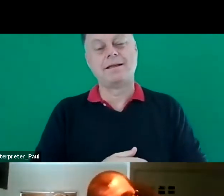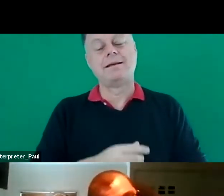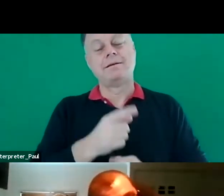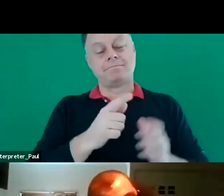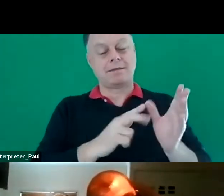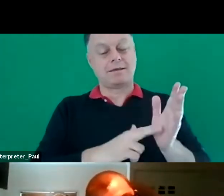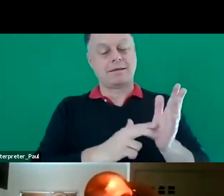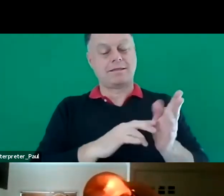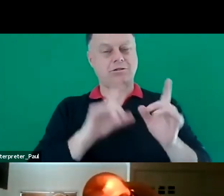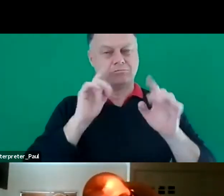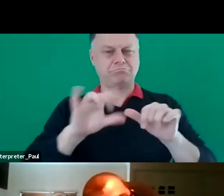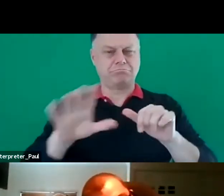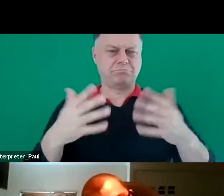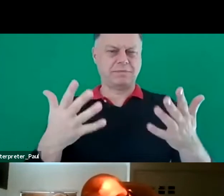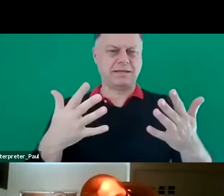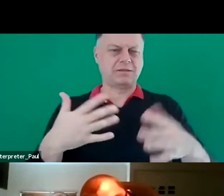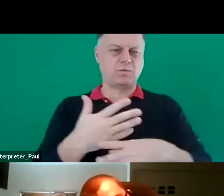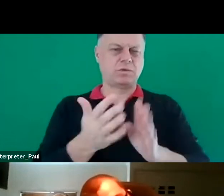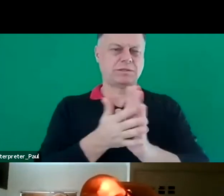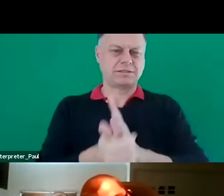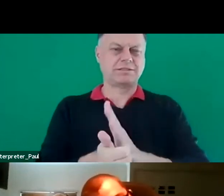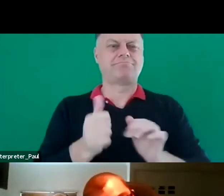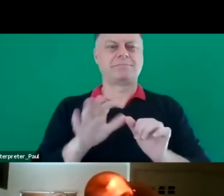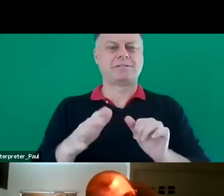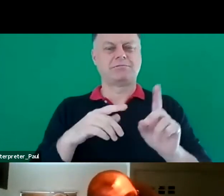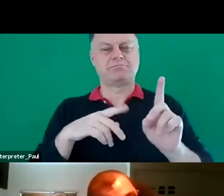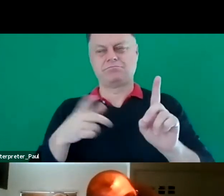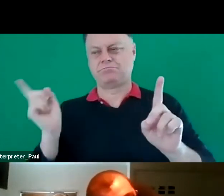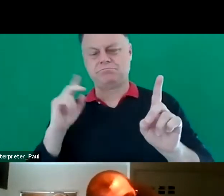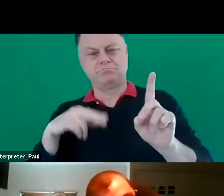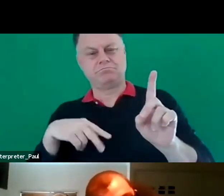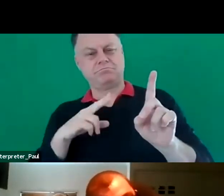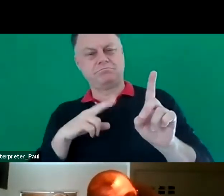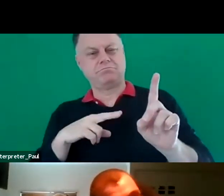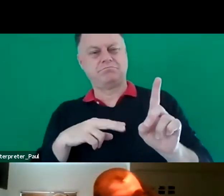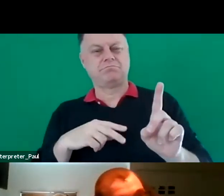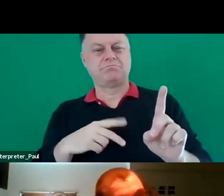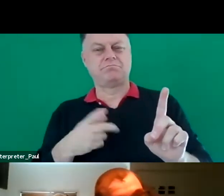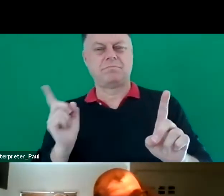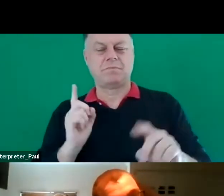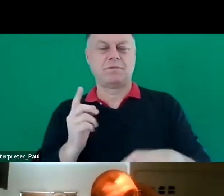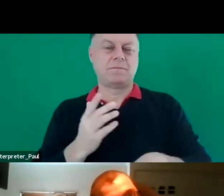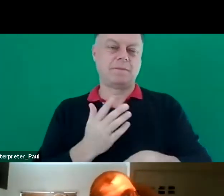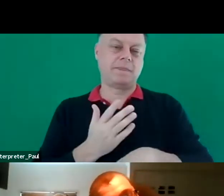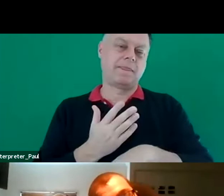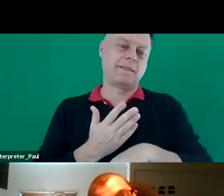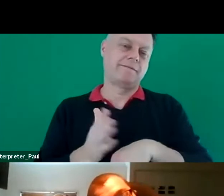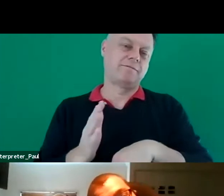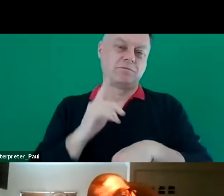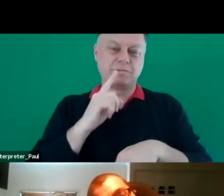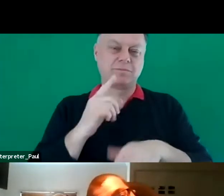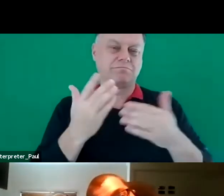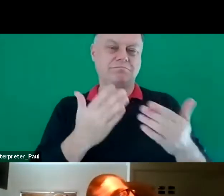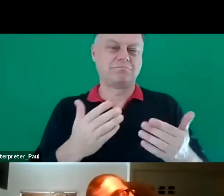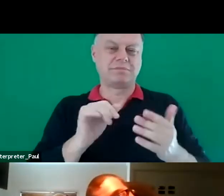excellent work skills skills and is a role model to other new people in